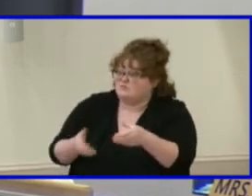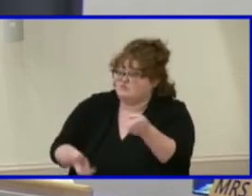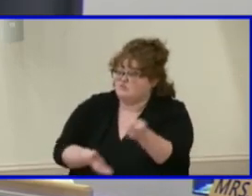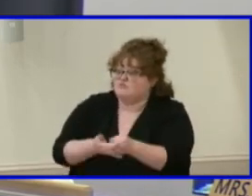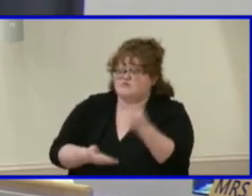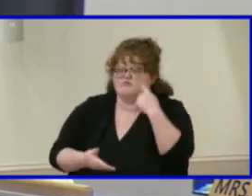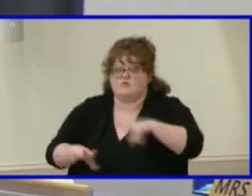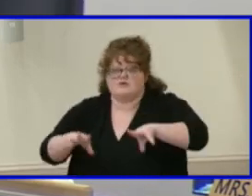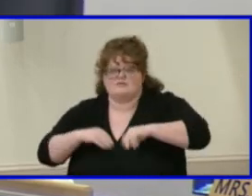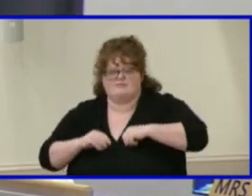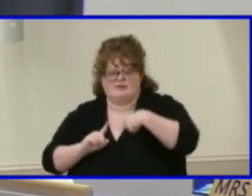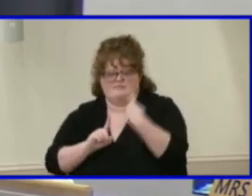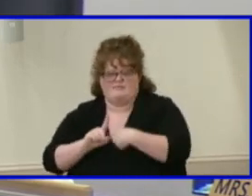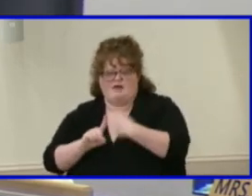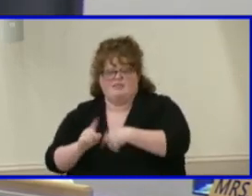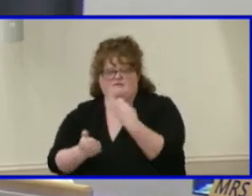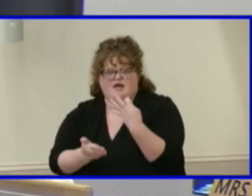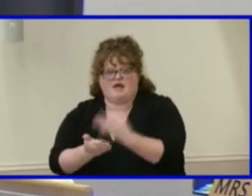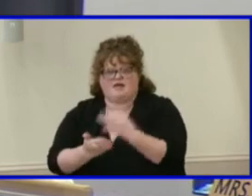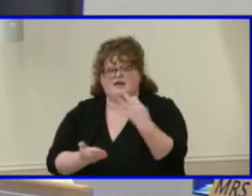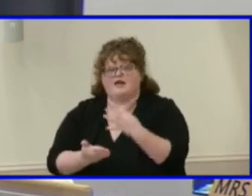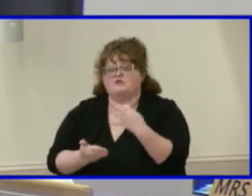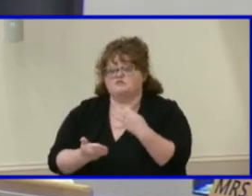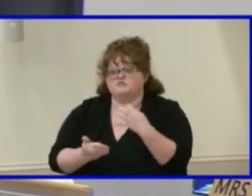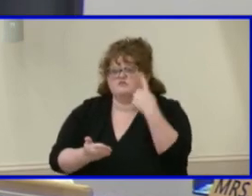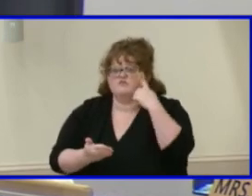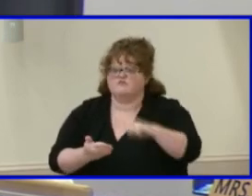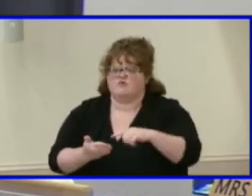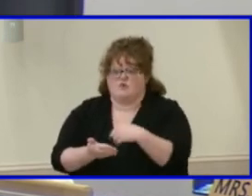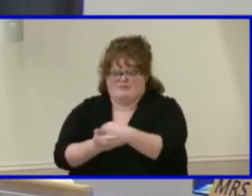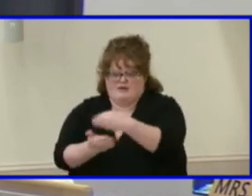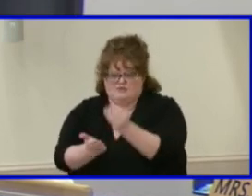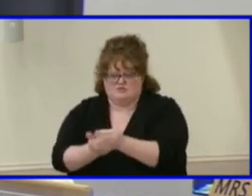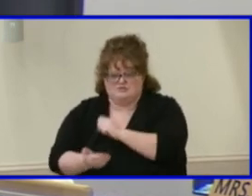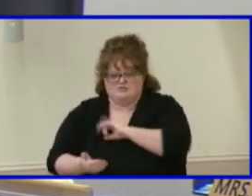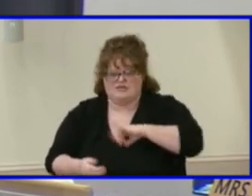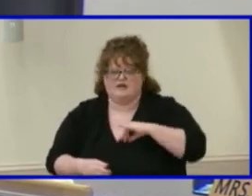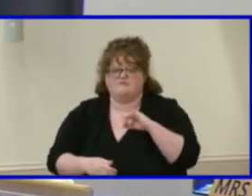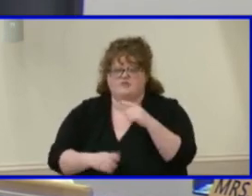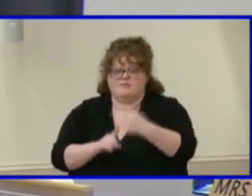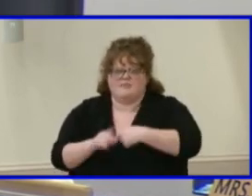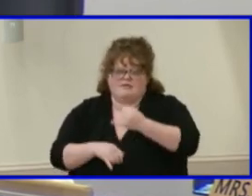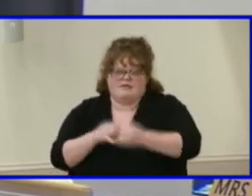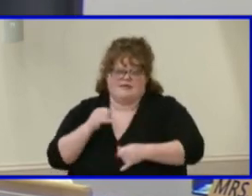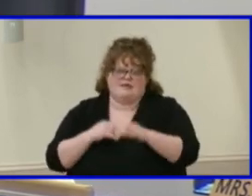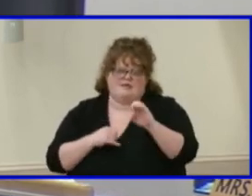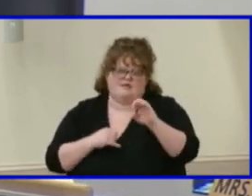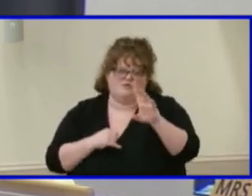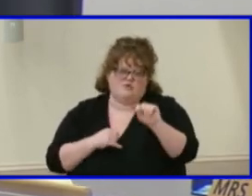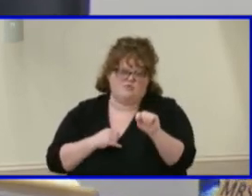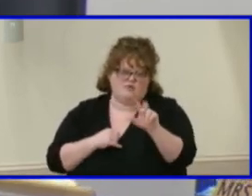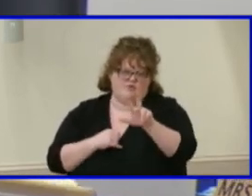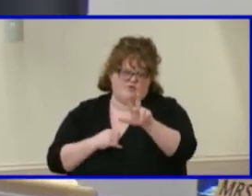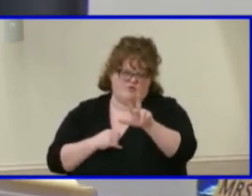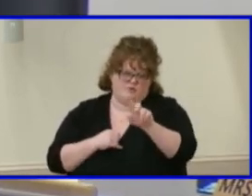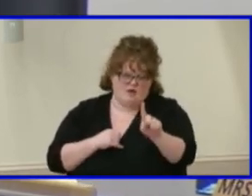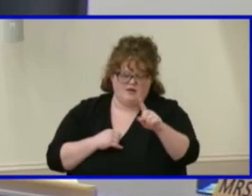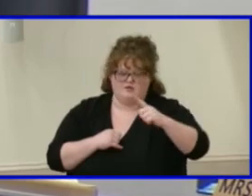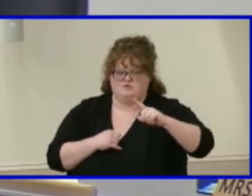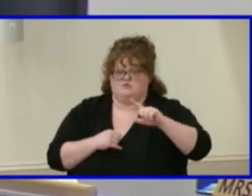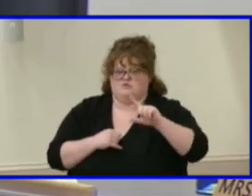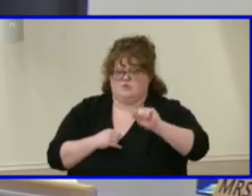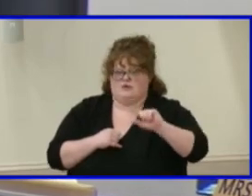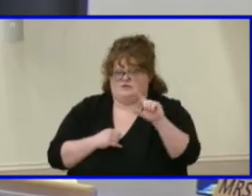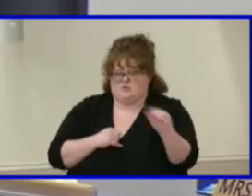of the monthly financial statement and budgetary status report for the month ending October 31, 2020. Acceptance of the